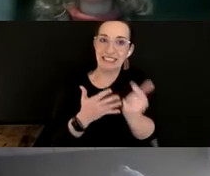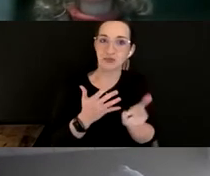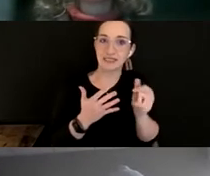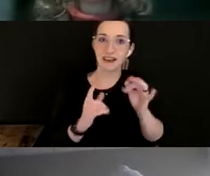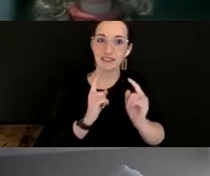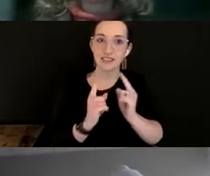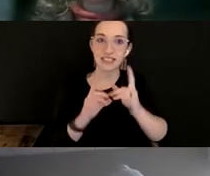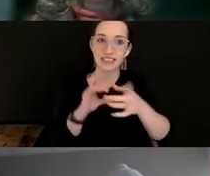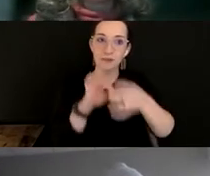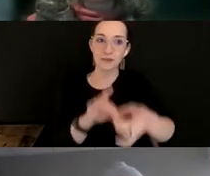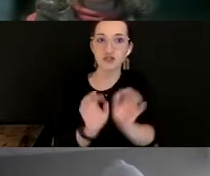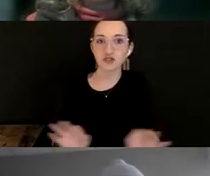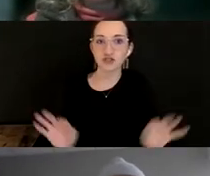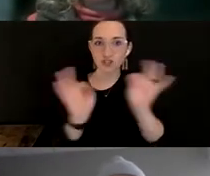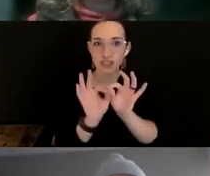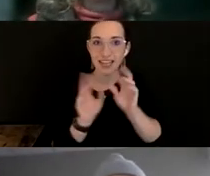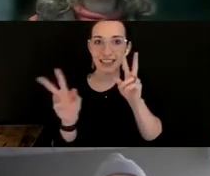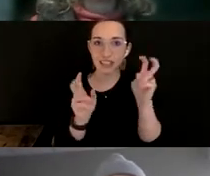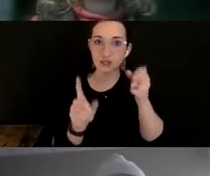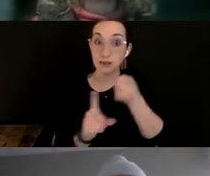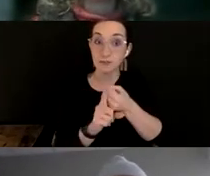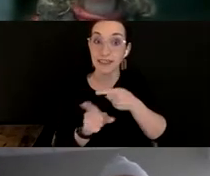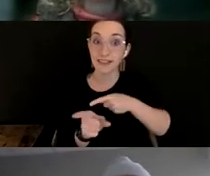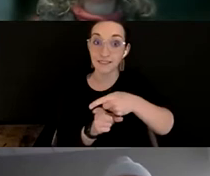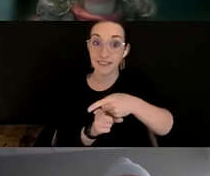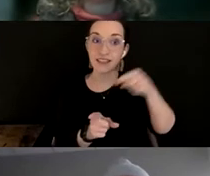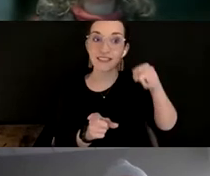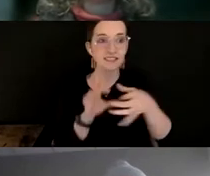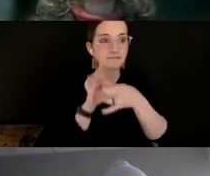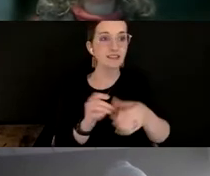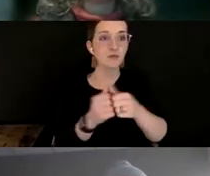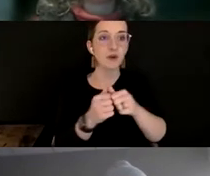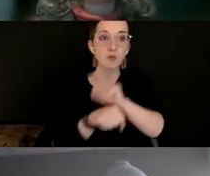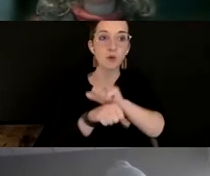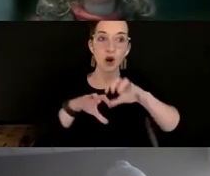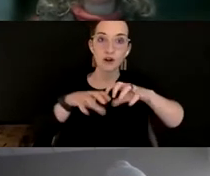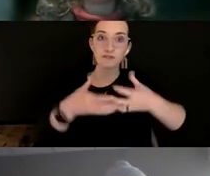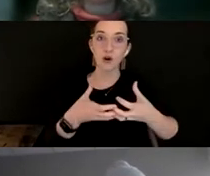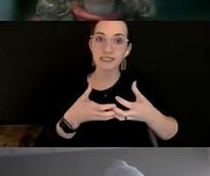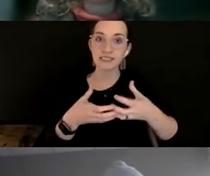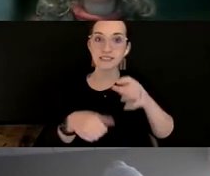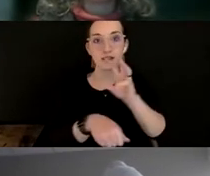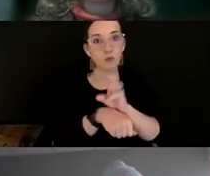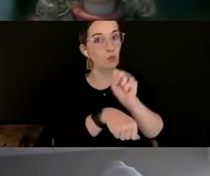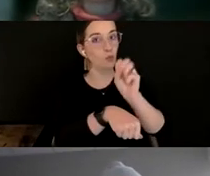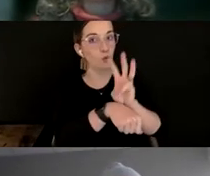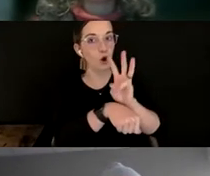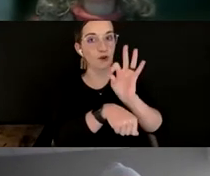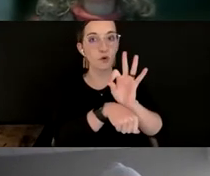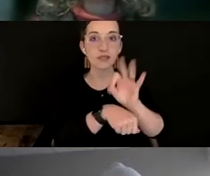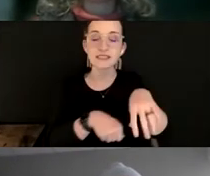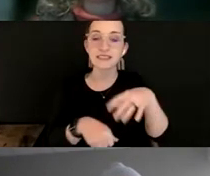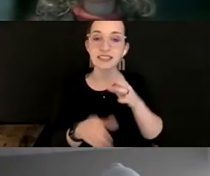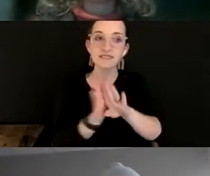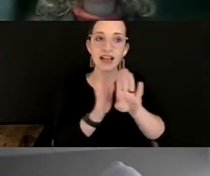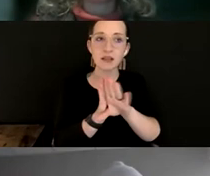issues impacting the field, and this one is around our workforce development, the state of our workforce, and what are the challenges and issues that we're